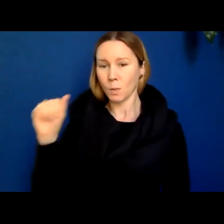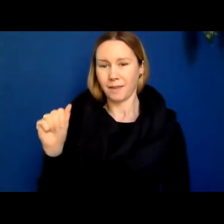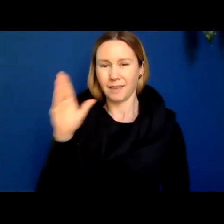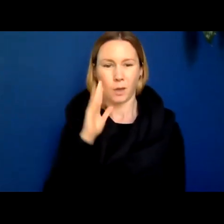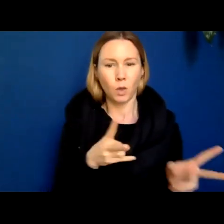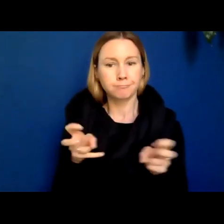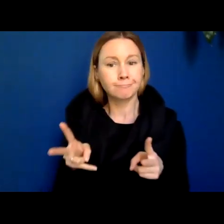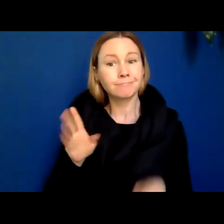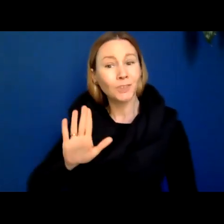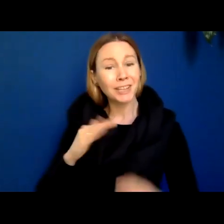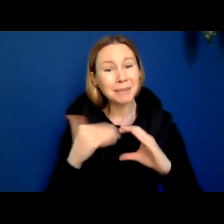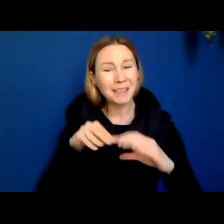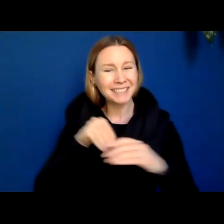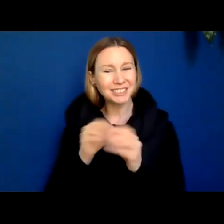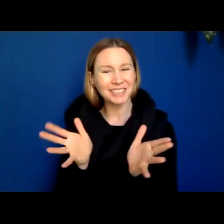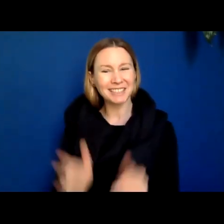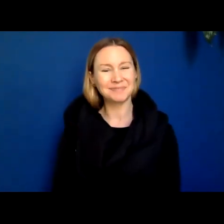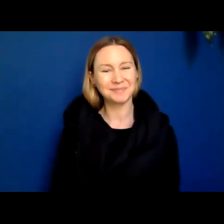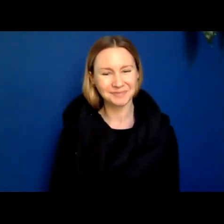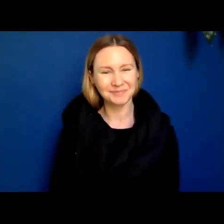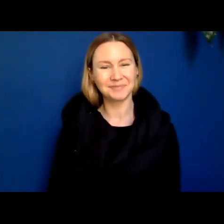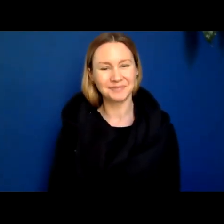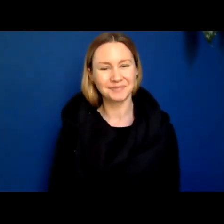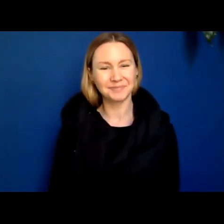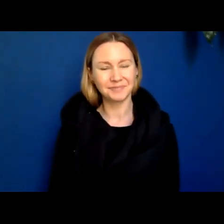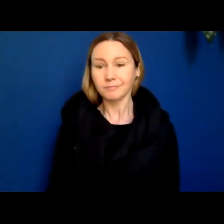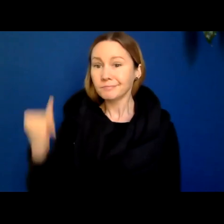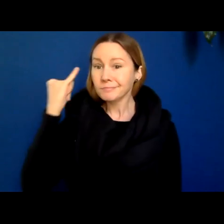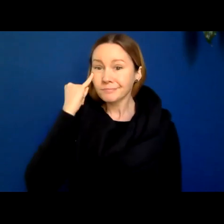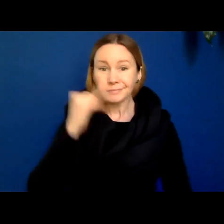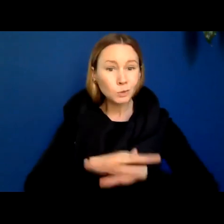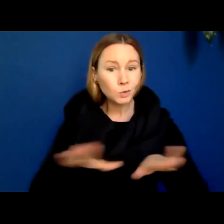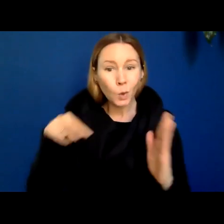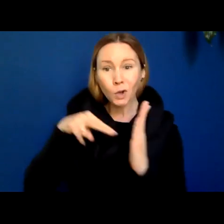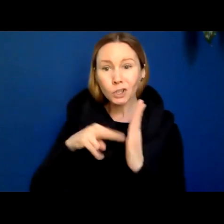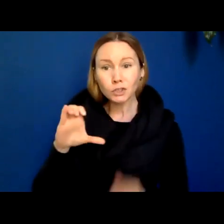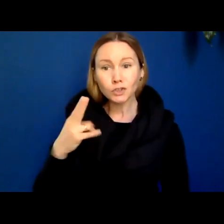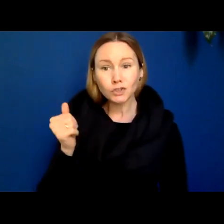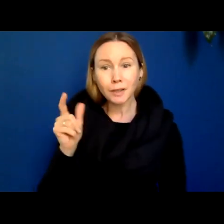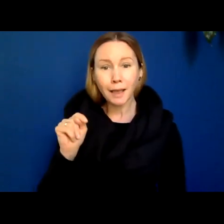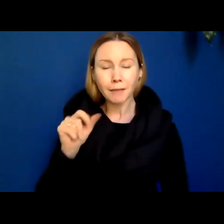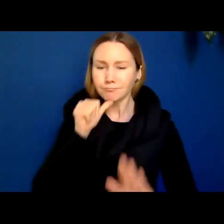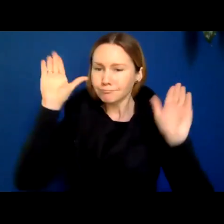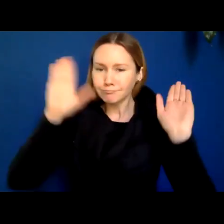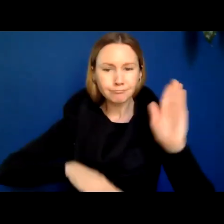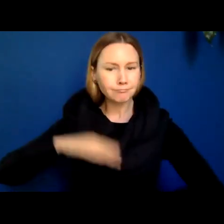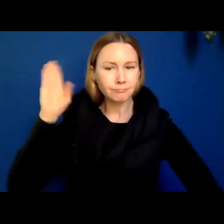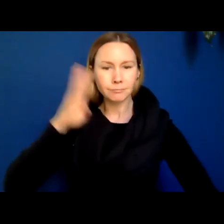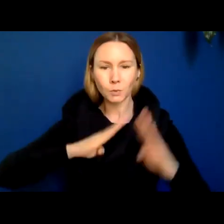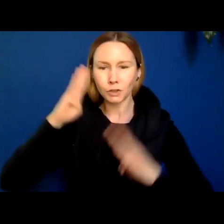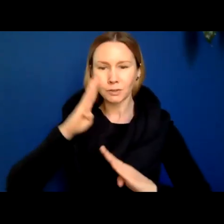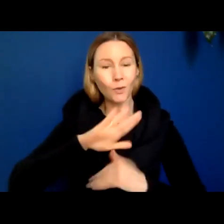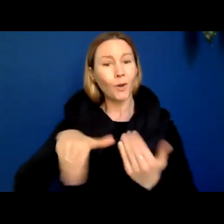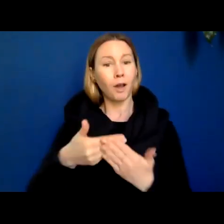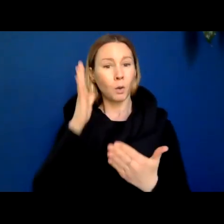her email in the chat as well. Now, if you don't look at the chat today, do not worry. Everyone